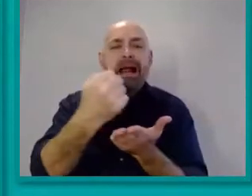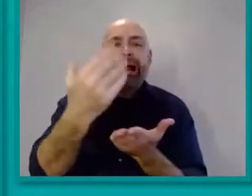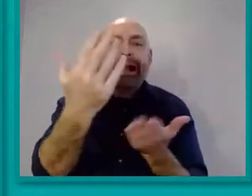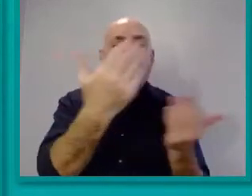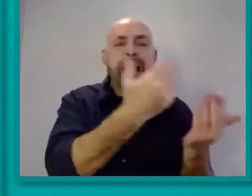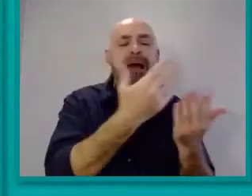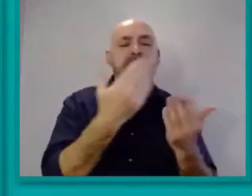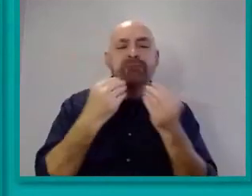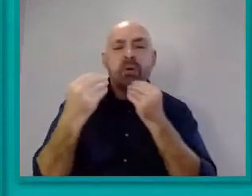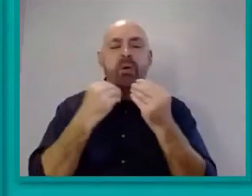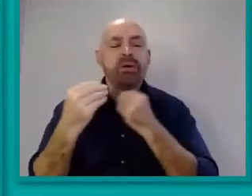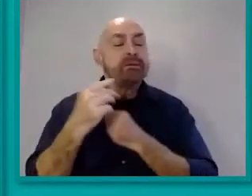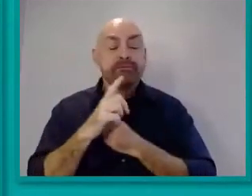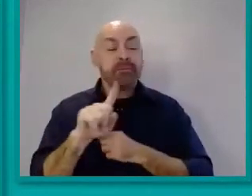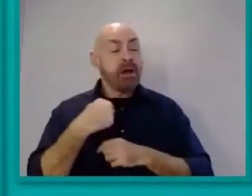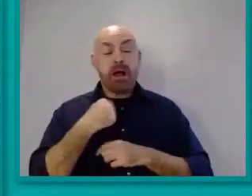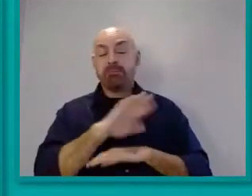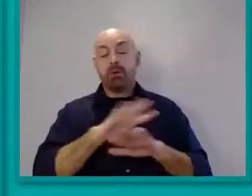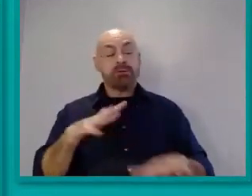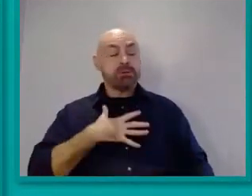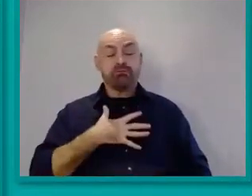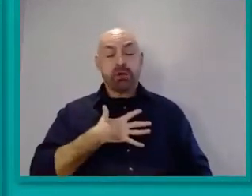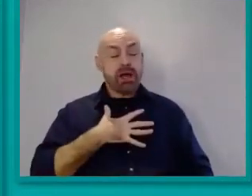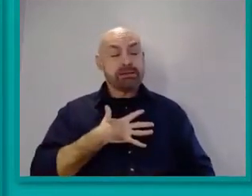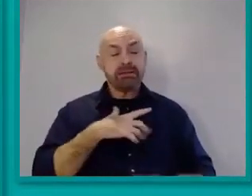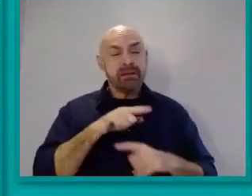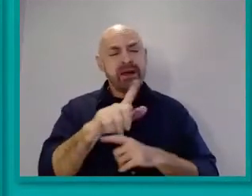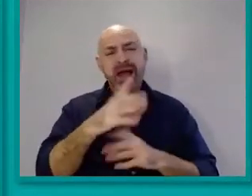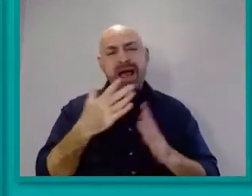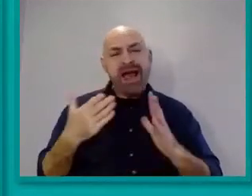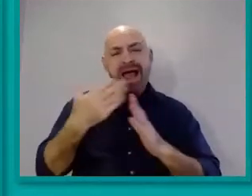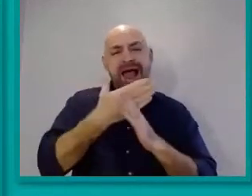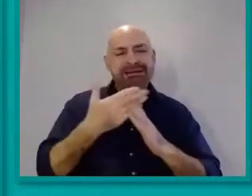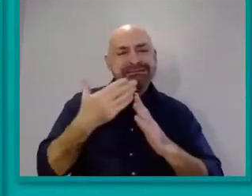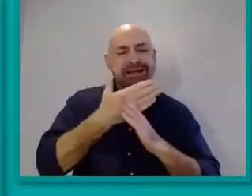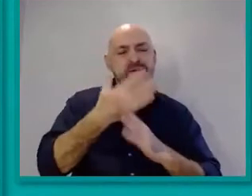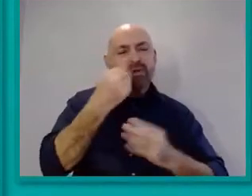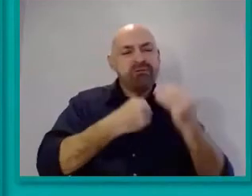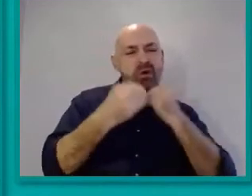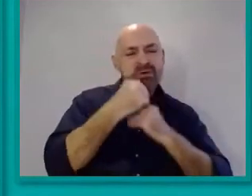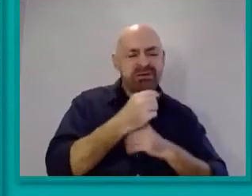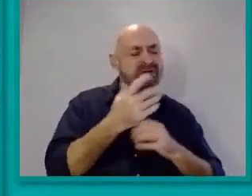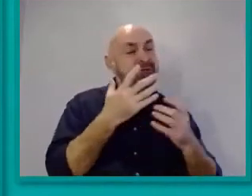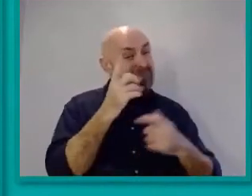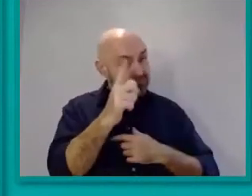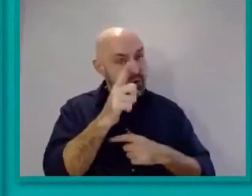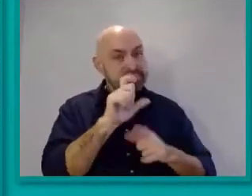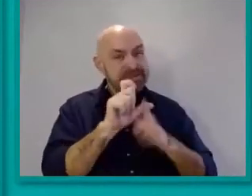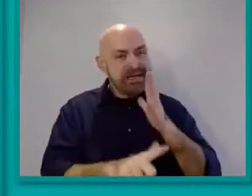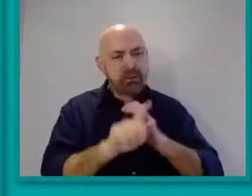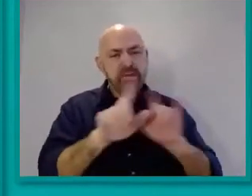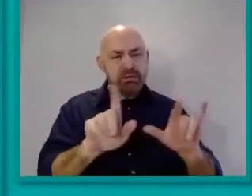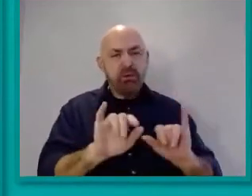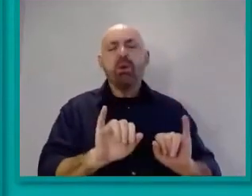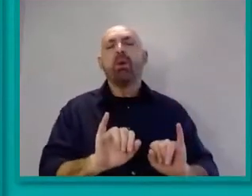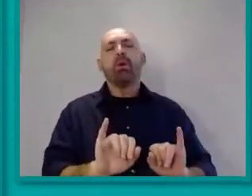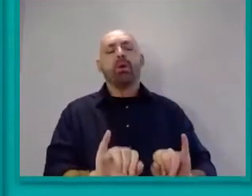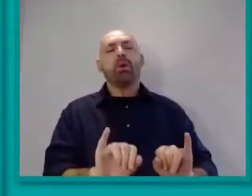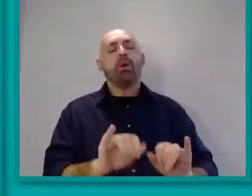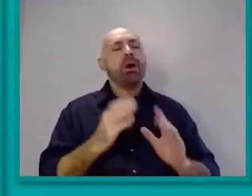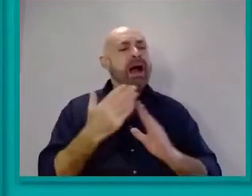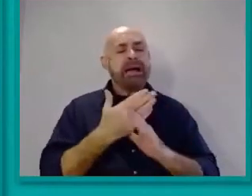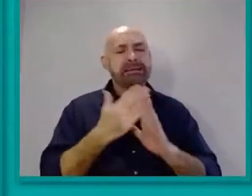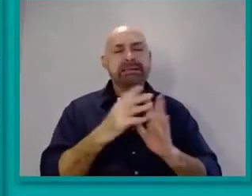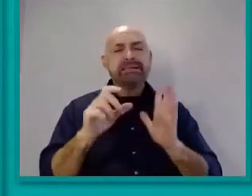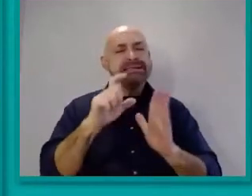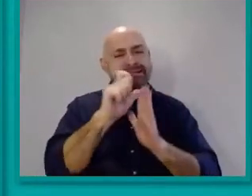therefore unsurprising that access to food has been a significant issue for disabled people during the pandemic. For those disabled people